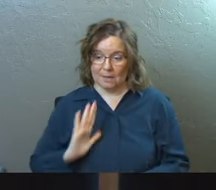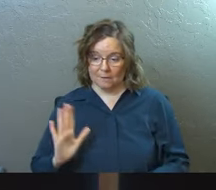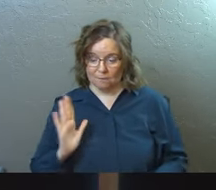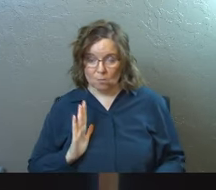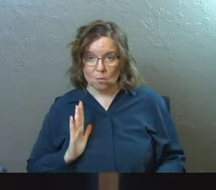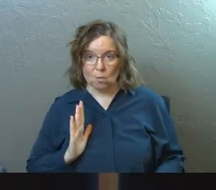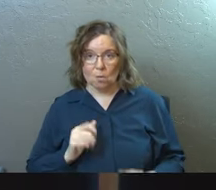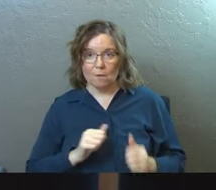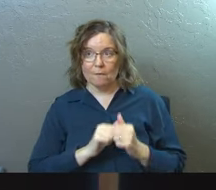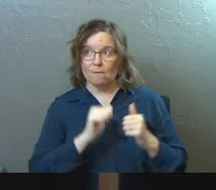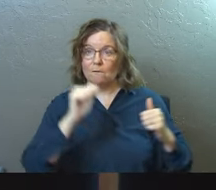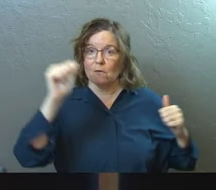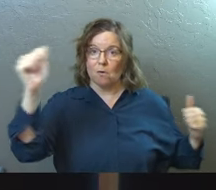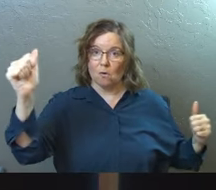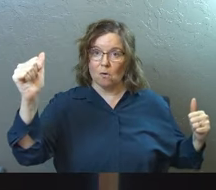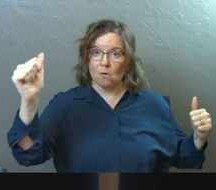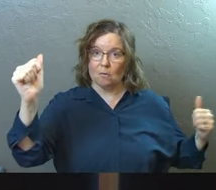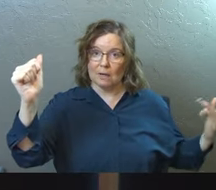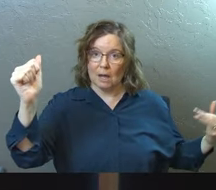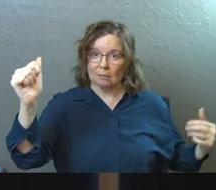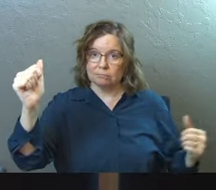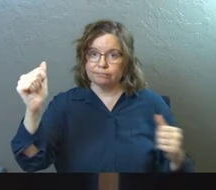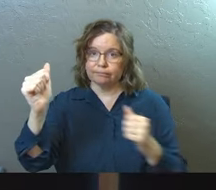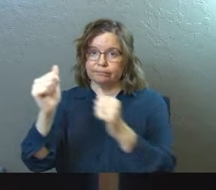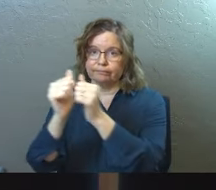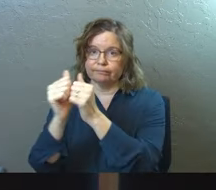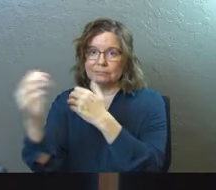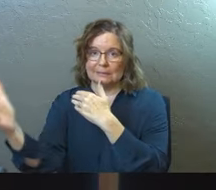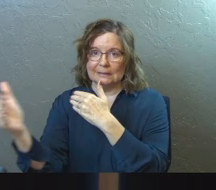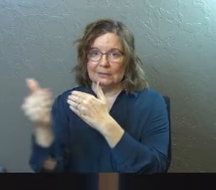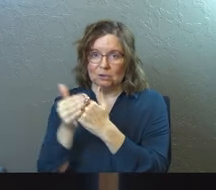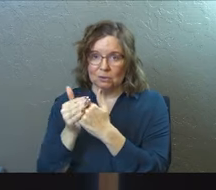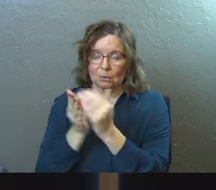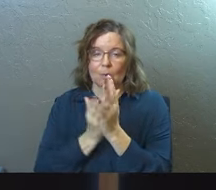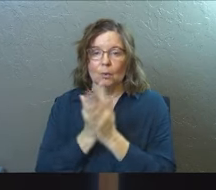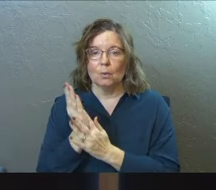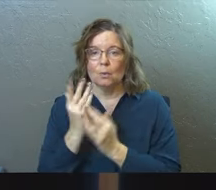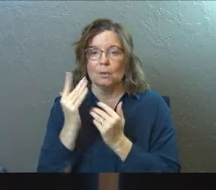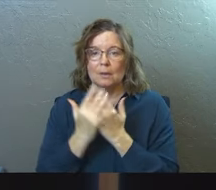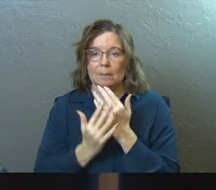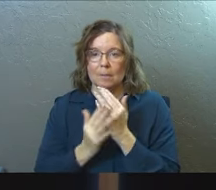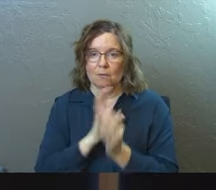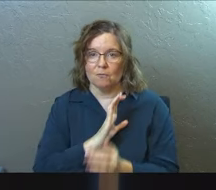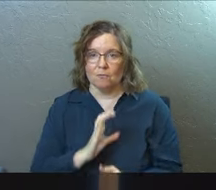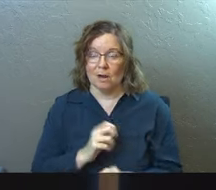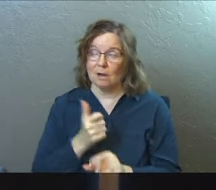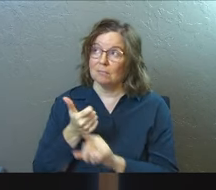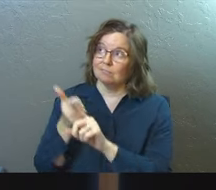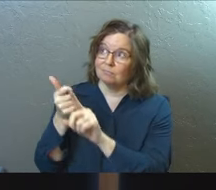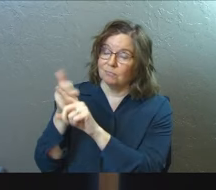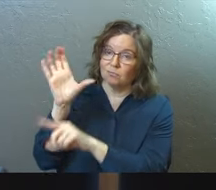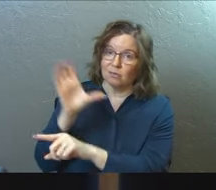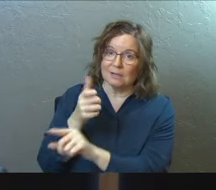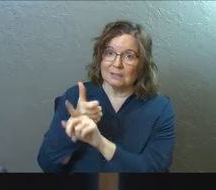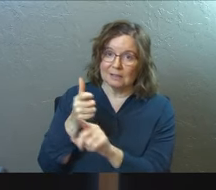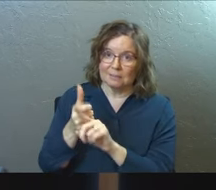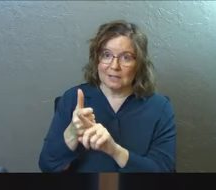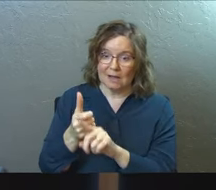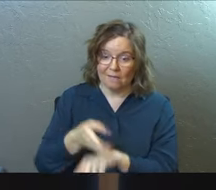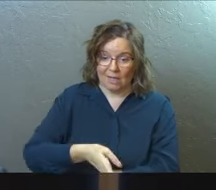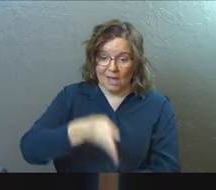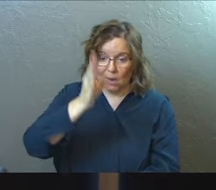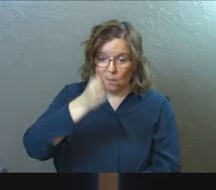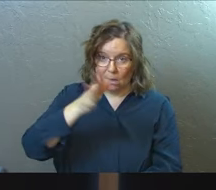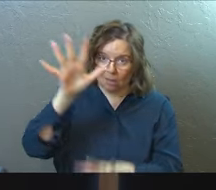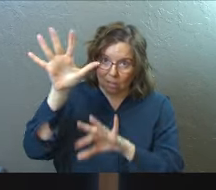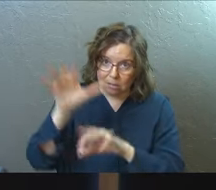away from God, but now you've been brought near to him through the blood of Christ. For Christ himself brought peace to us. He united